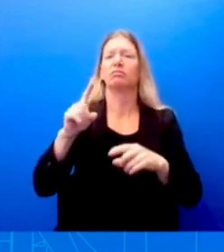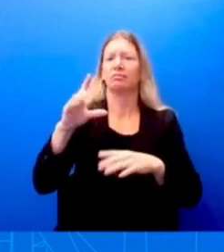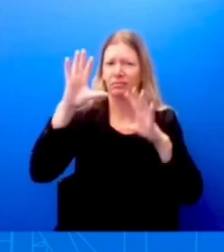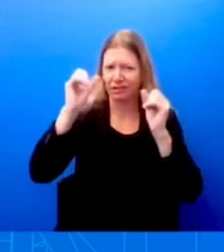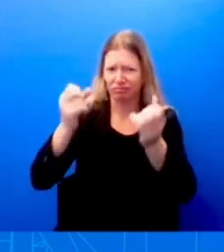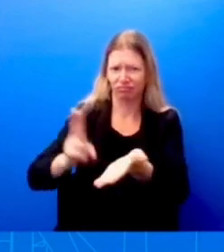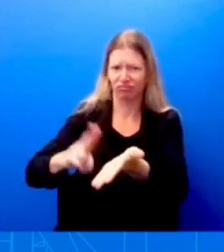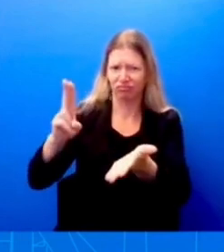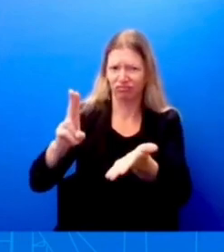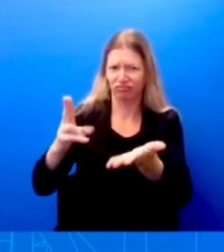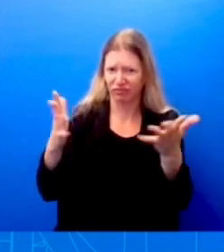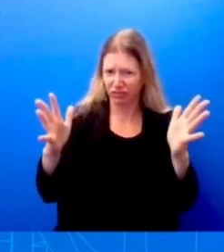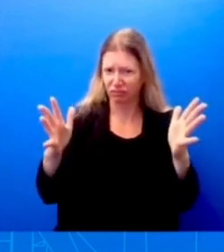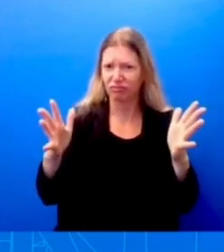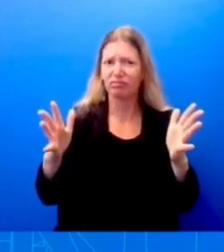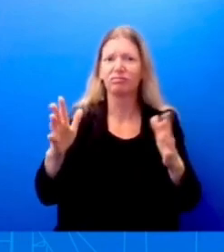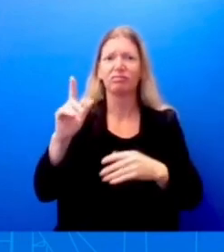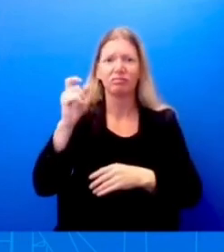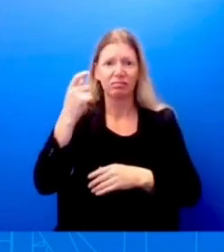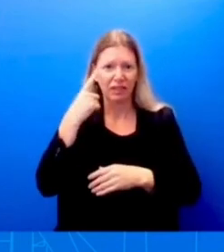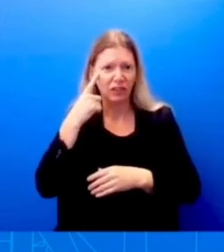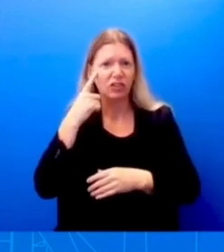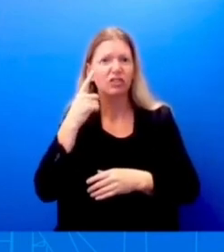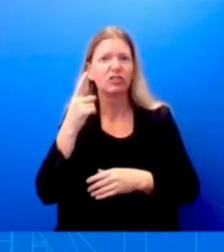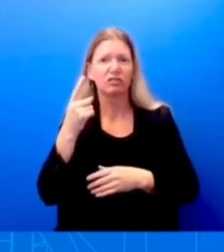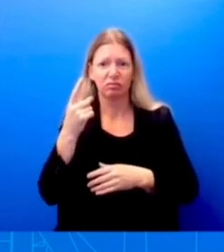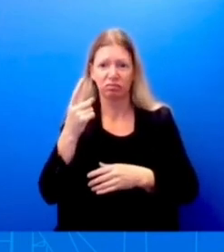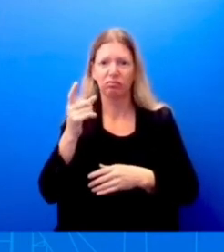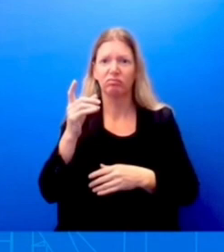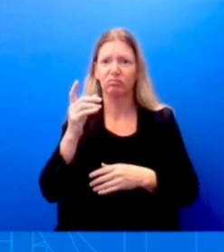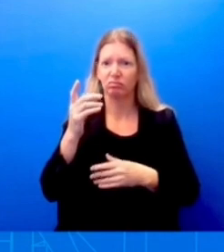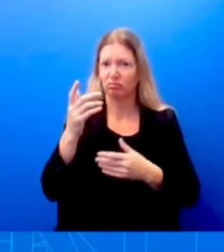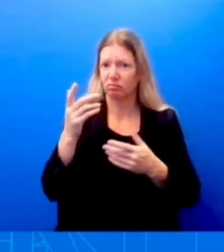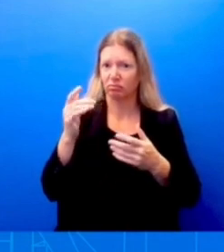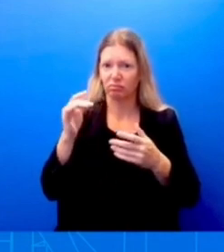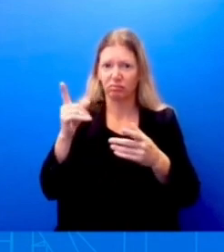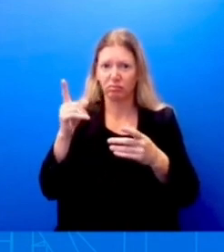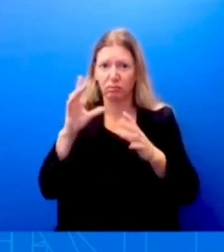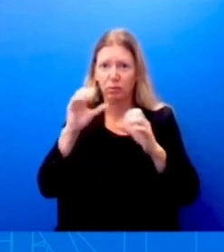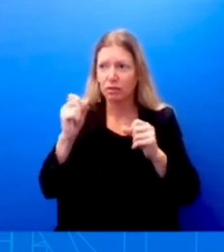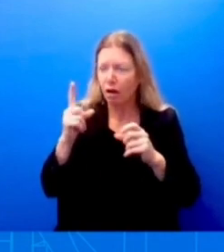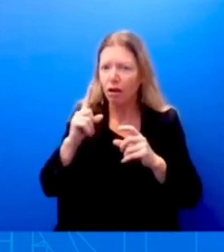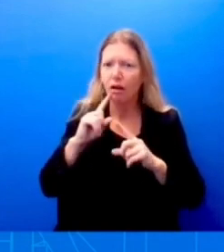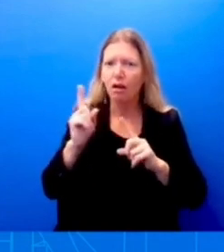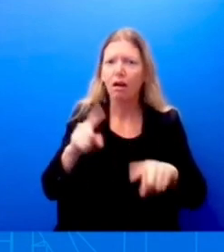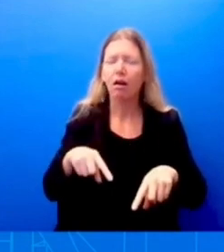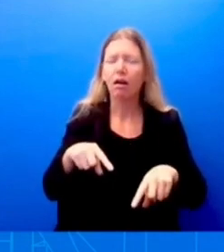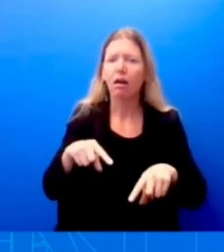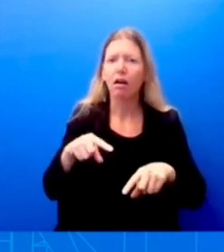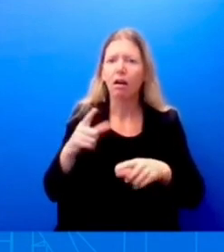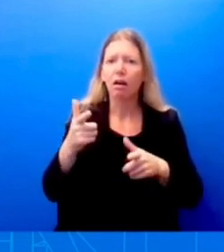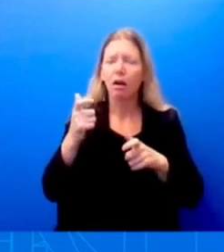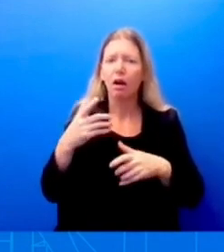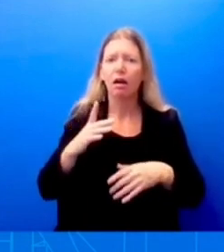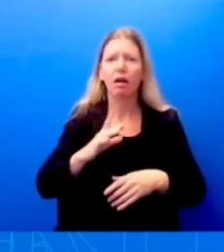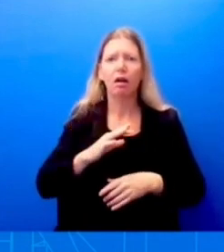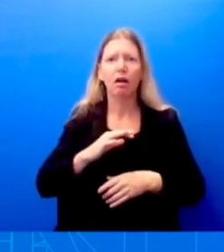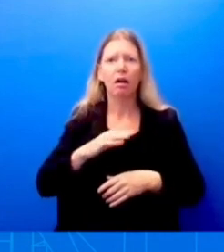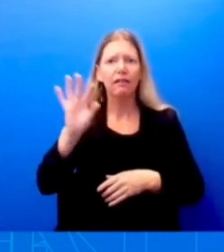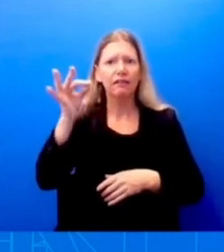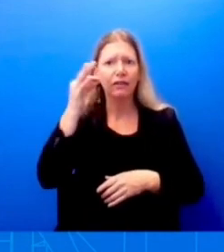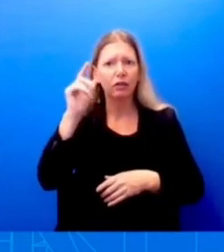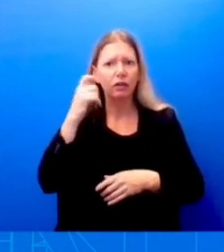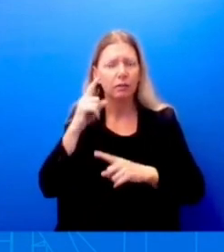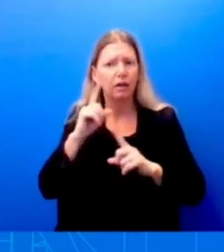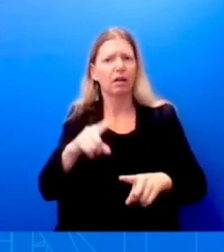have lifted up and said how quickly this President responded, the federal government responded. So I would just refer you to their own words.